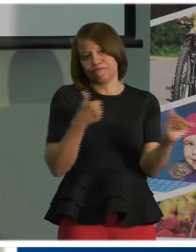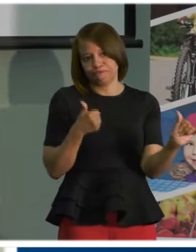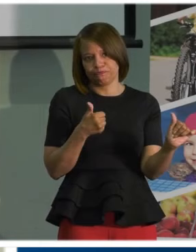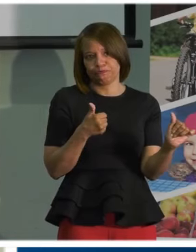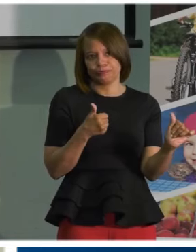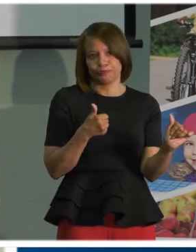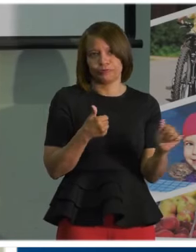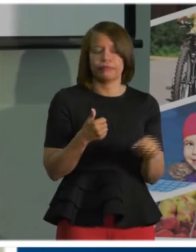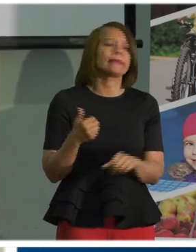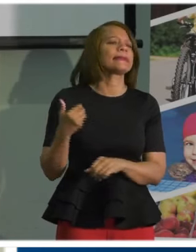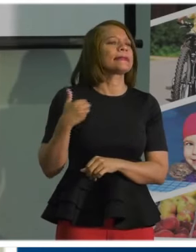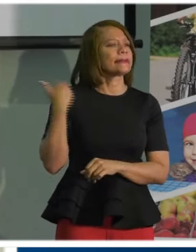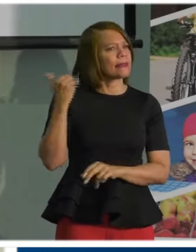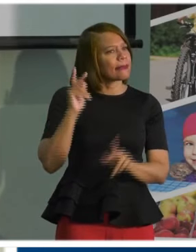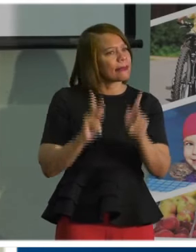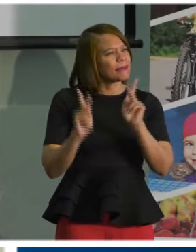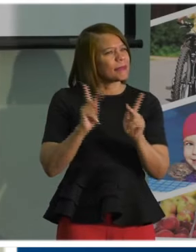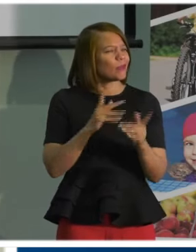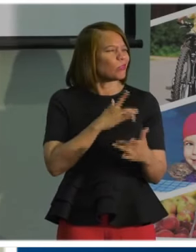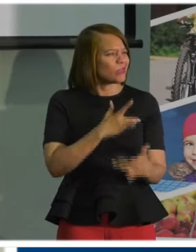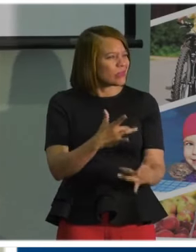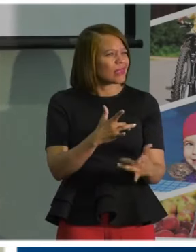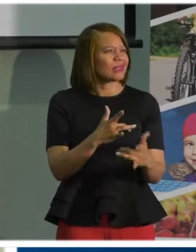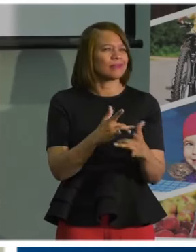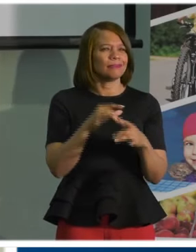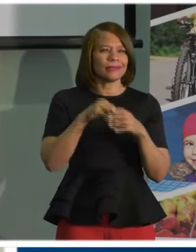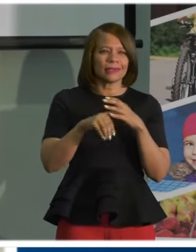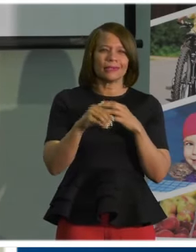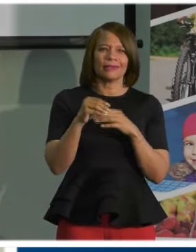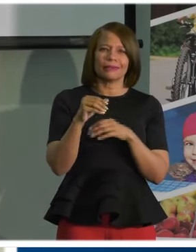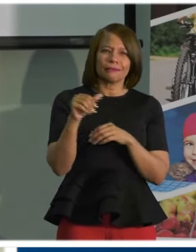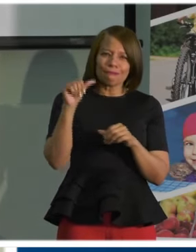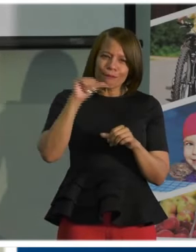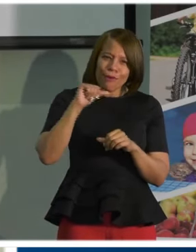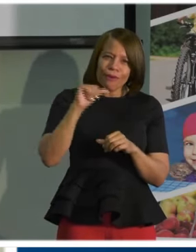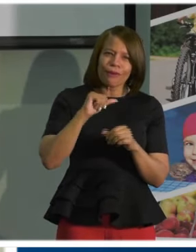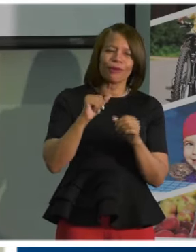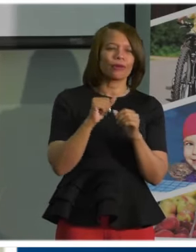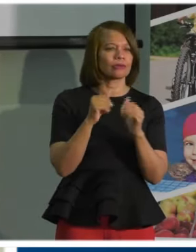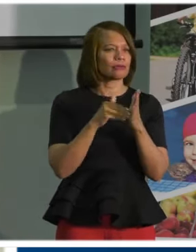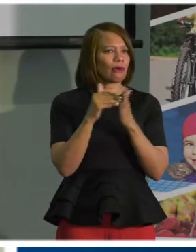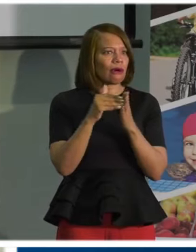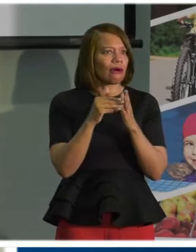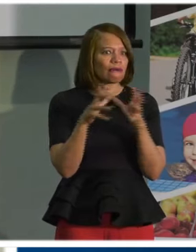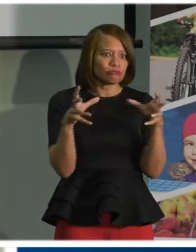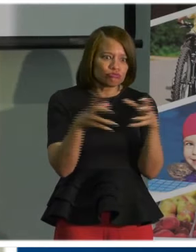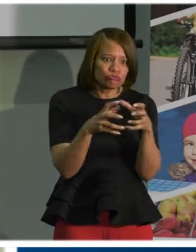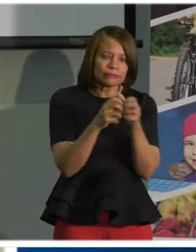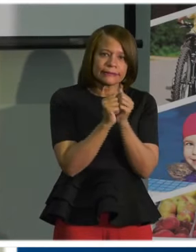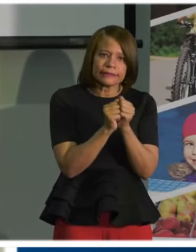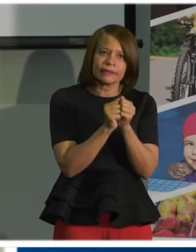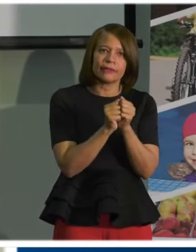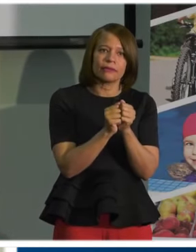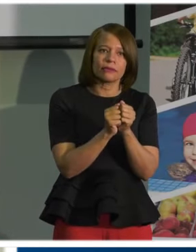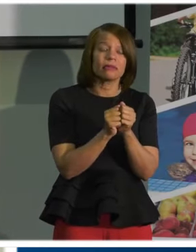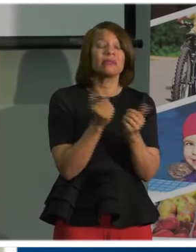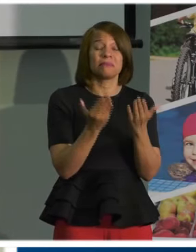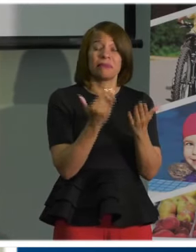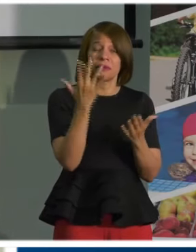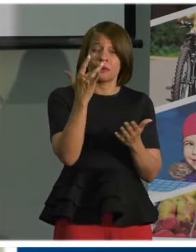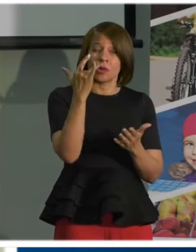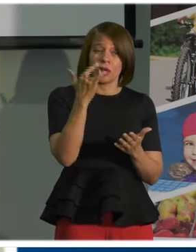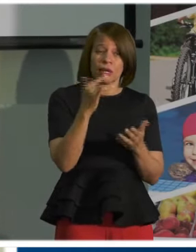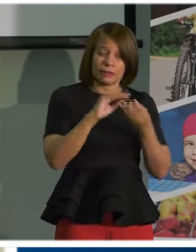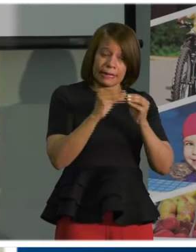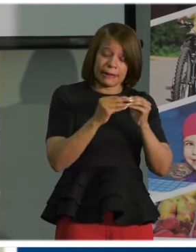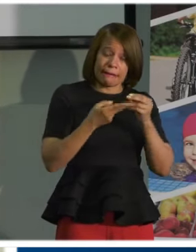people tightly gathered in bars, which could explain some of the increase in cases in that population. So